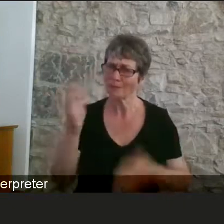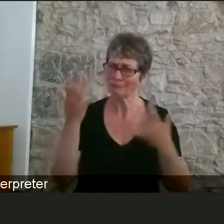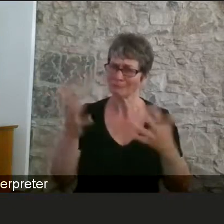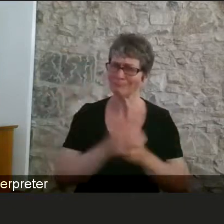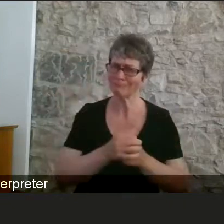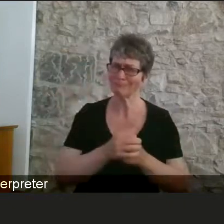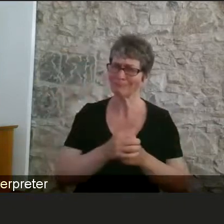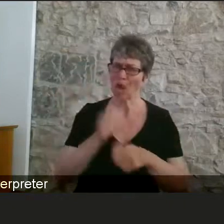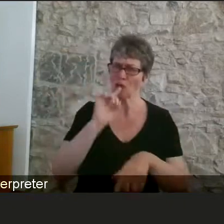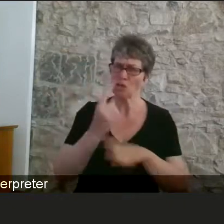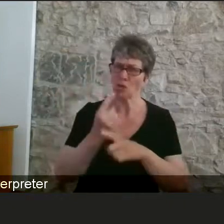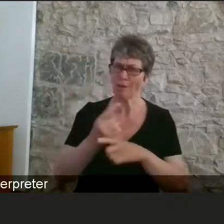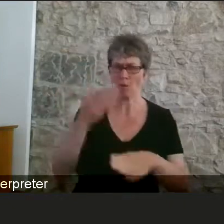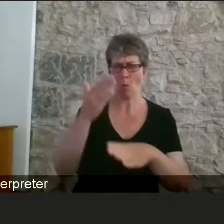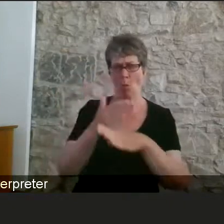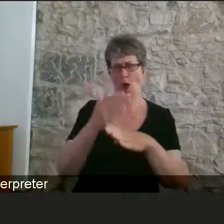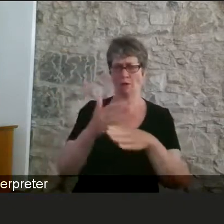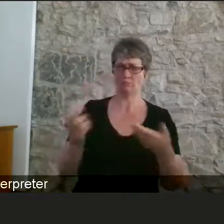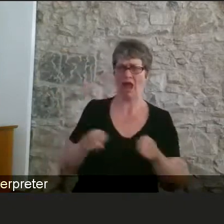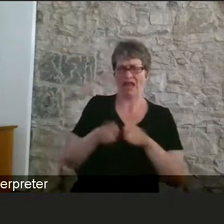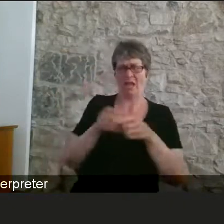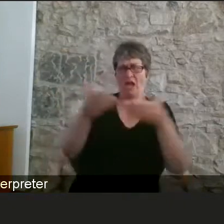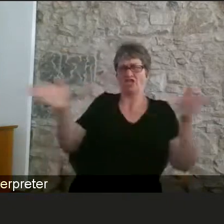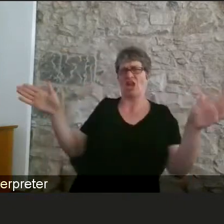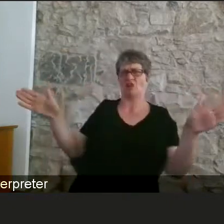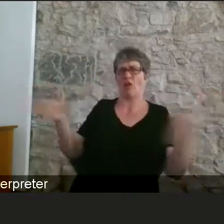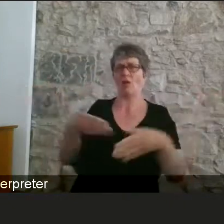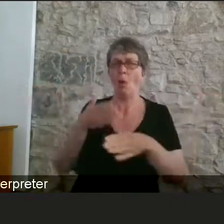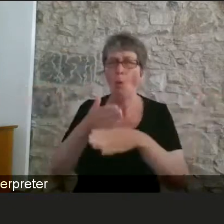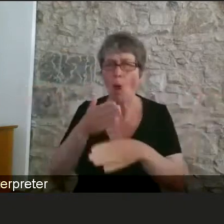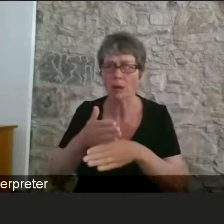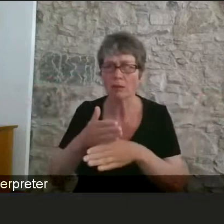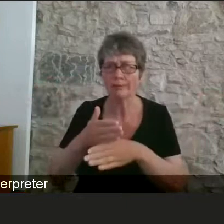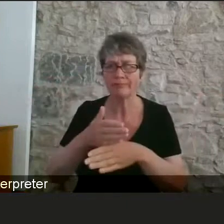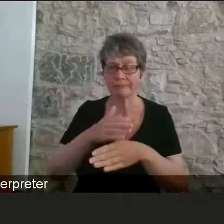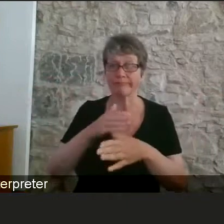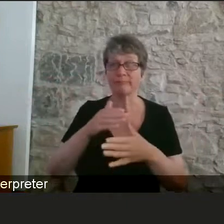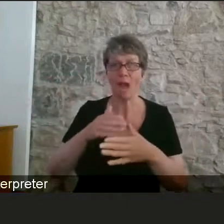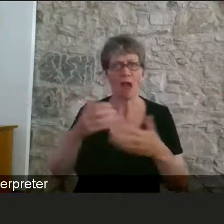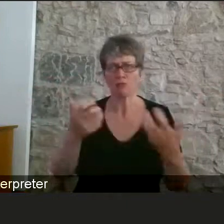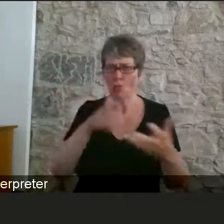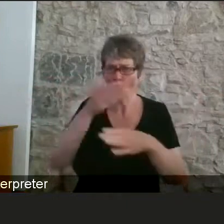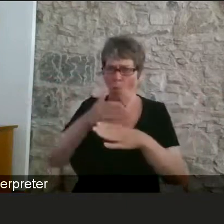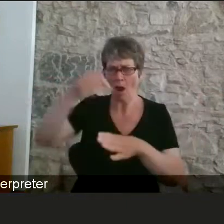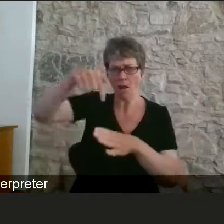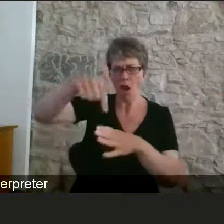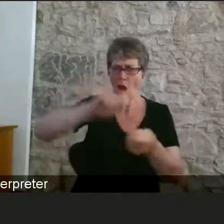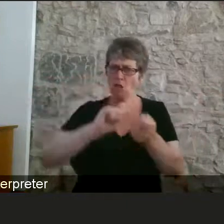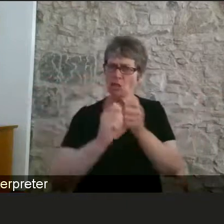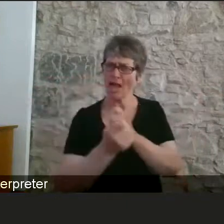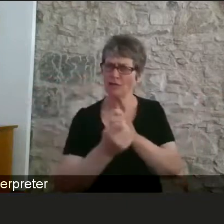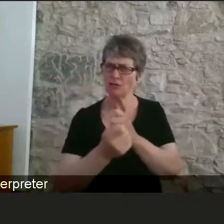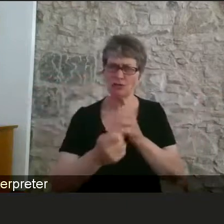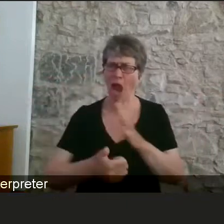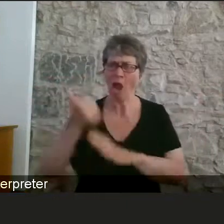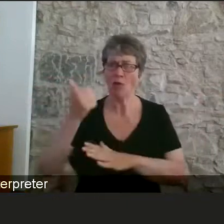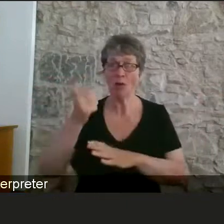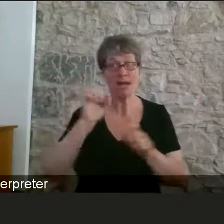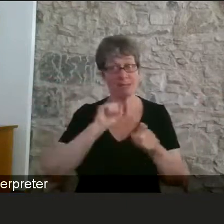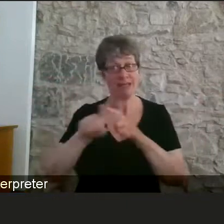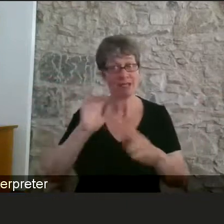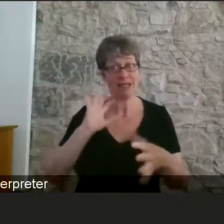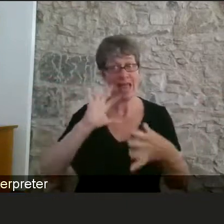in general is changing, particularly since the COVID pandemic. I am going to go first to Professor Taylor and then to Sathpal.